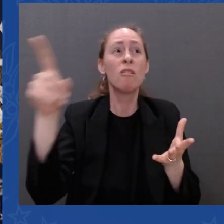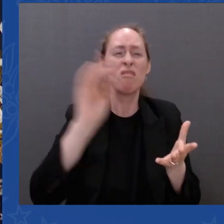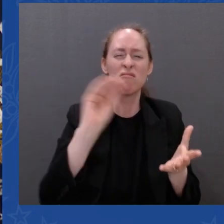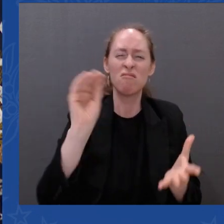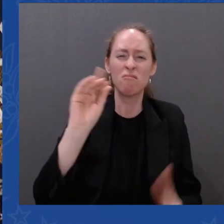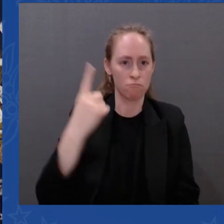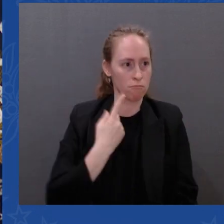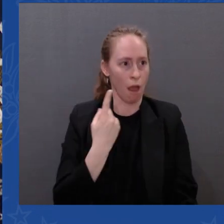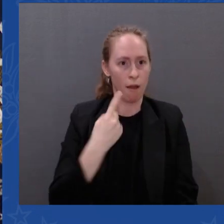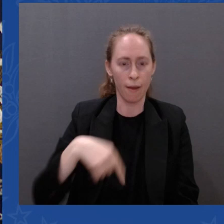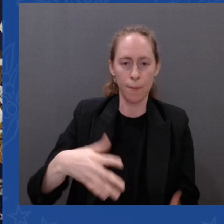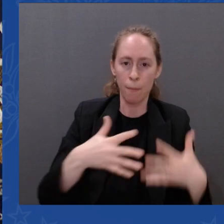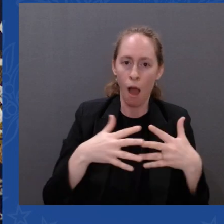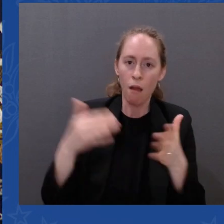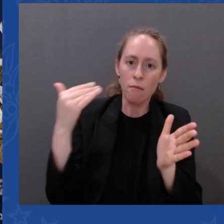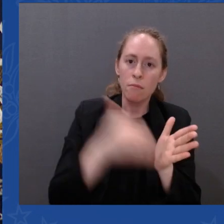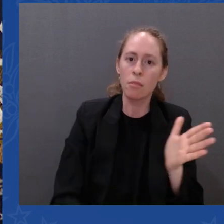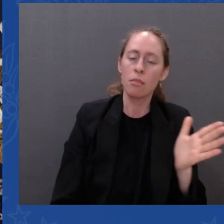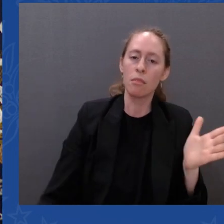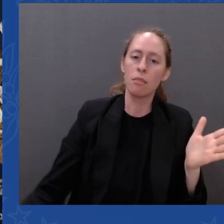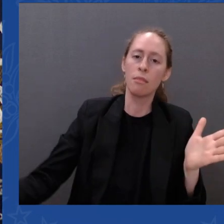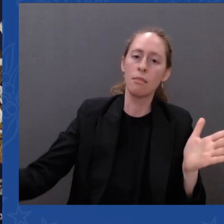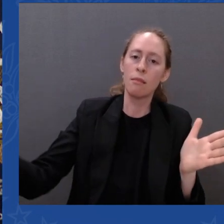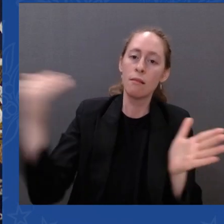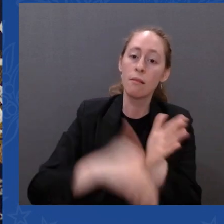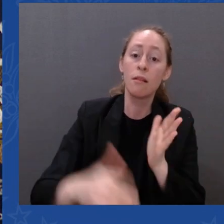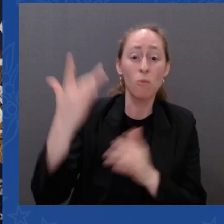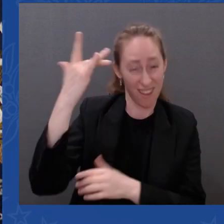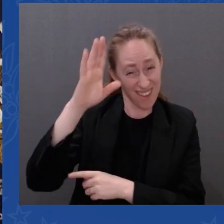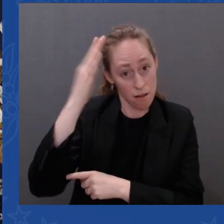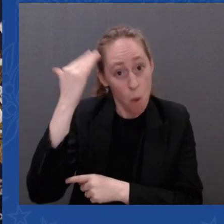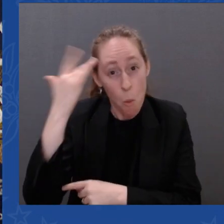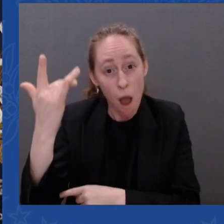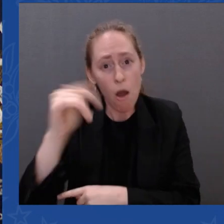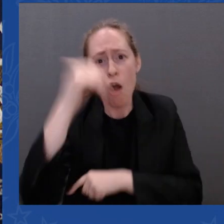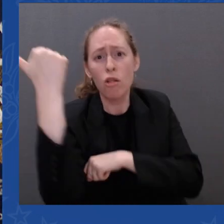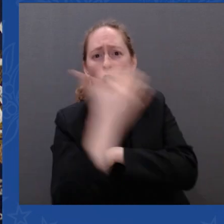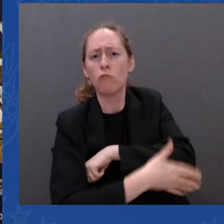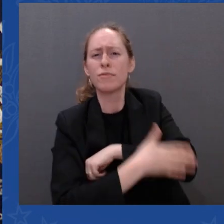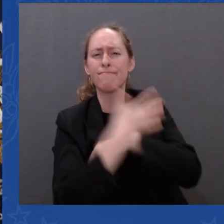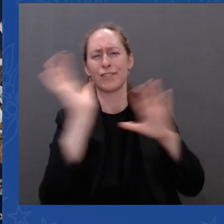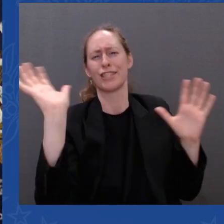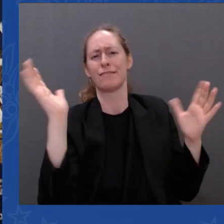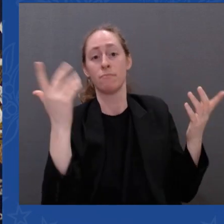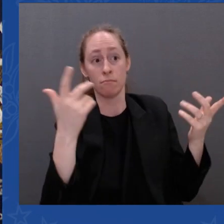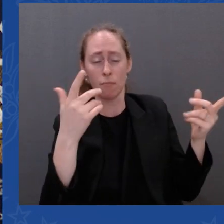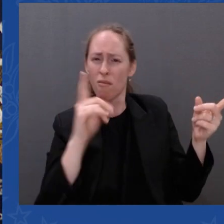They have mental health problems. They have domestic disputes in other countries.